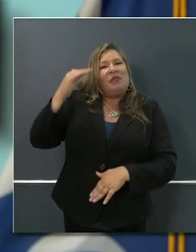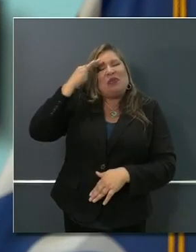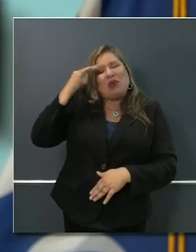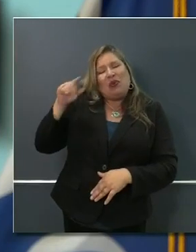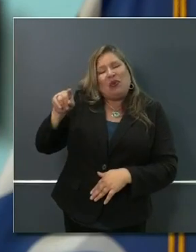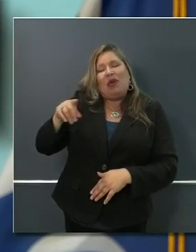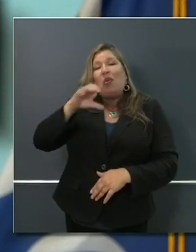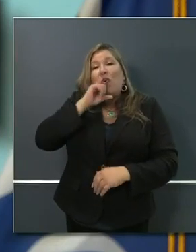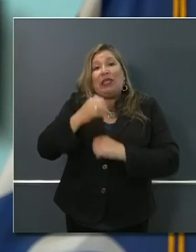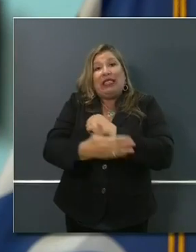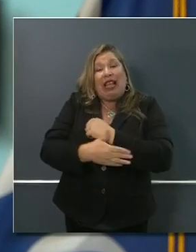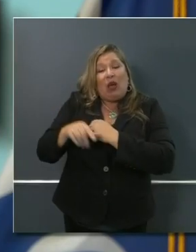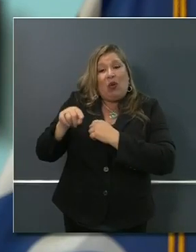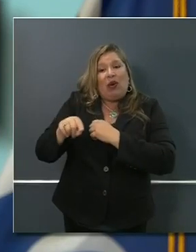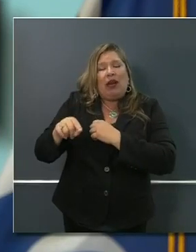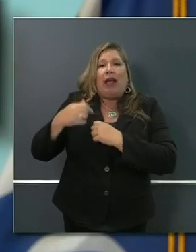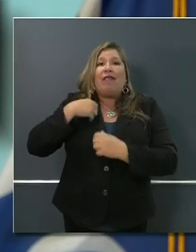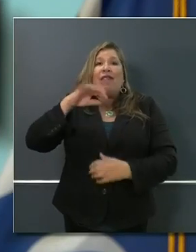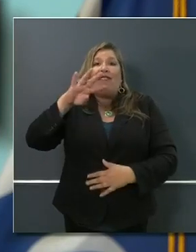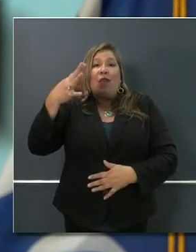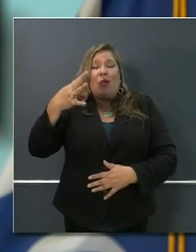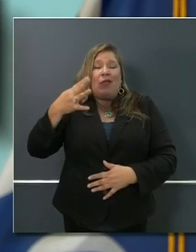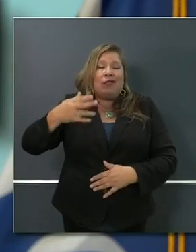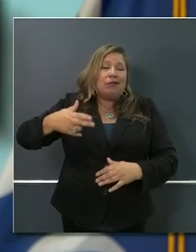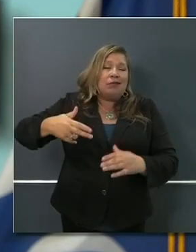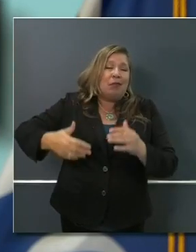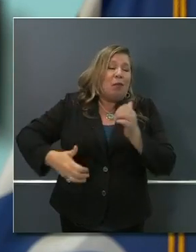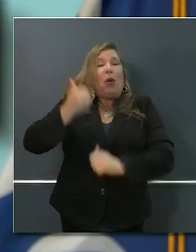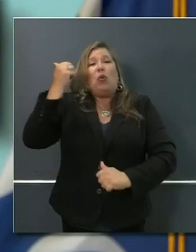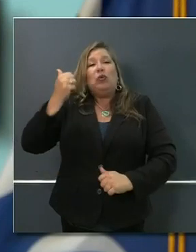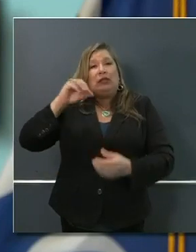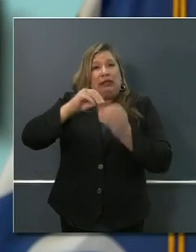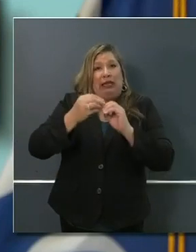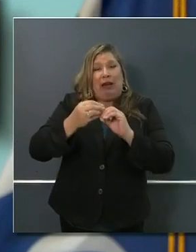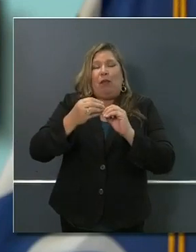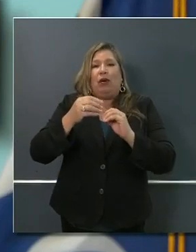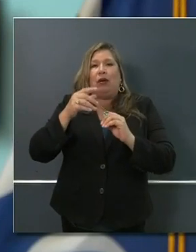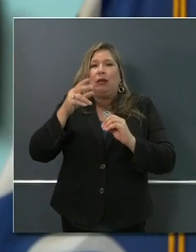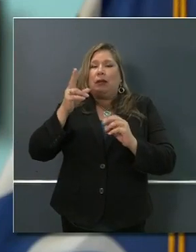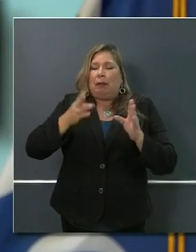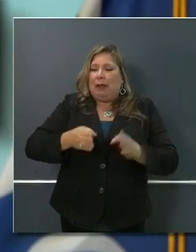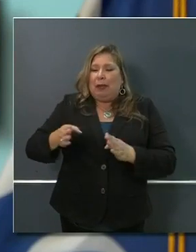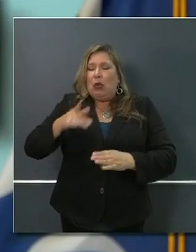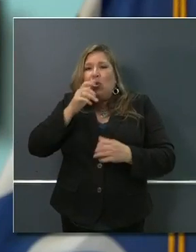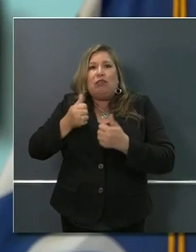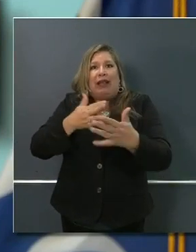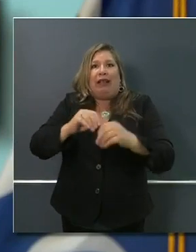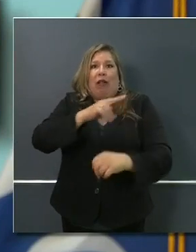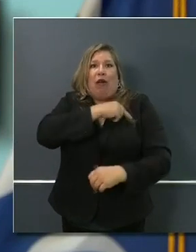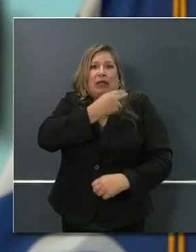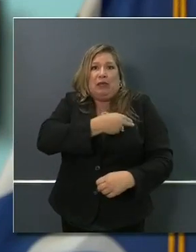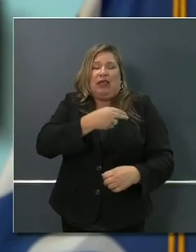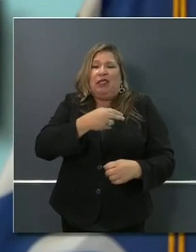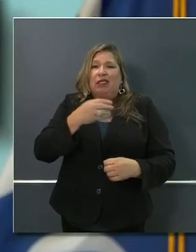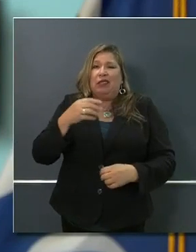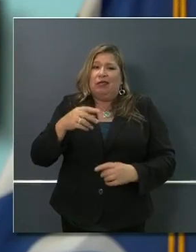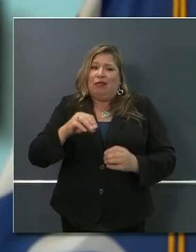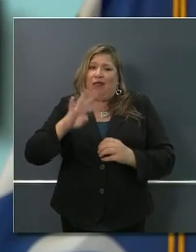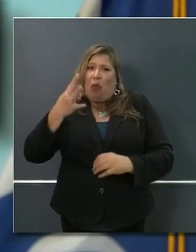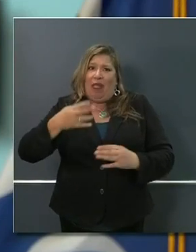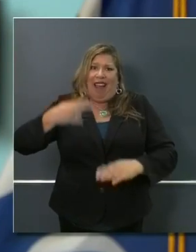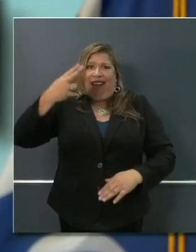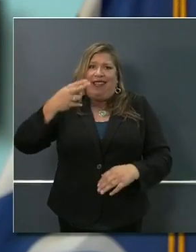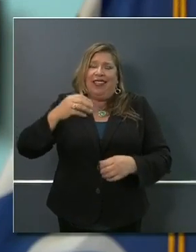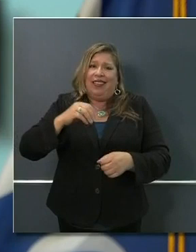fourth highest number of people of all 58 counties hospitalized in the state of California. I'm concerned about that.